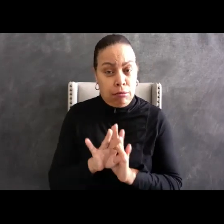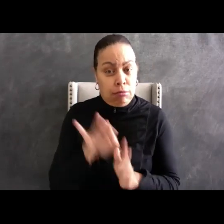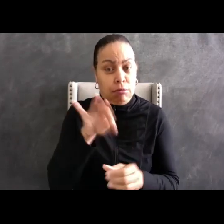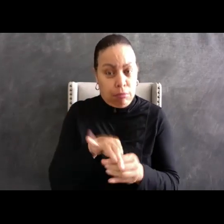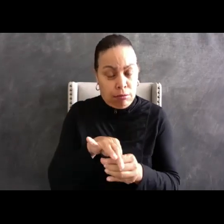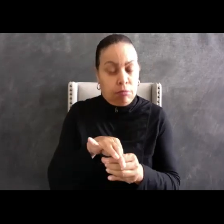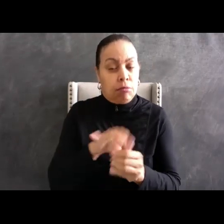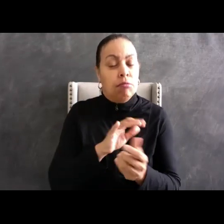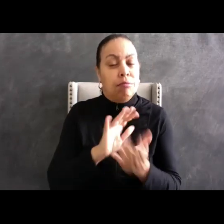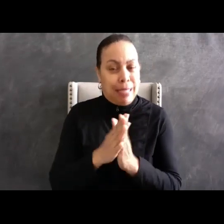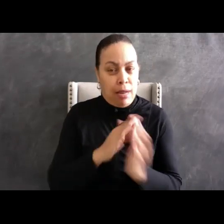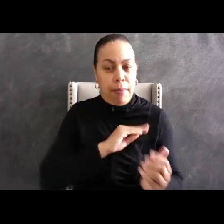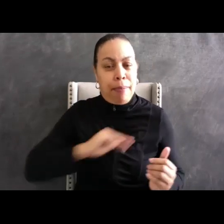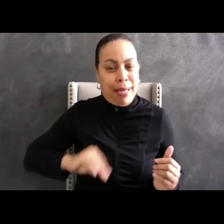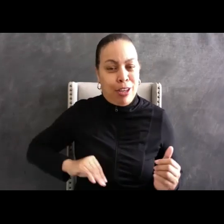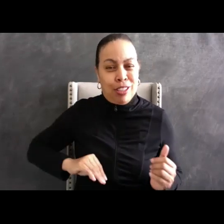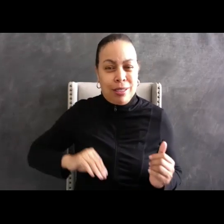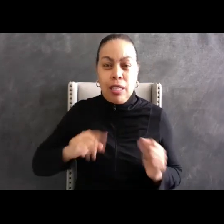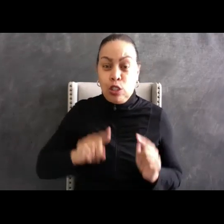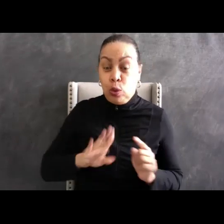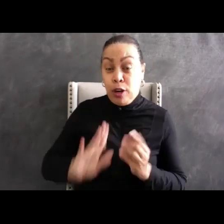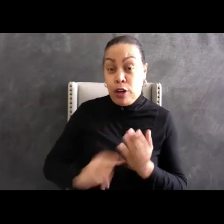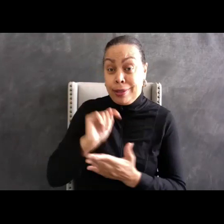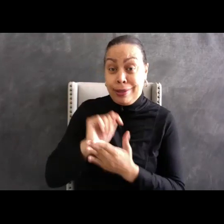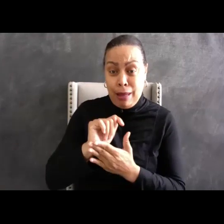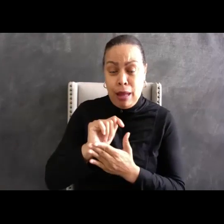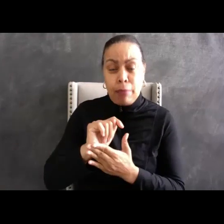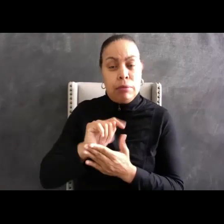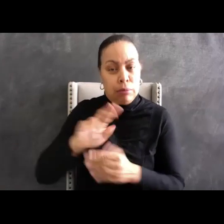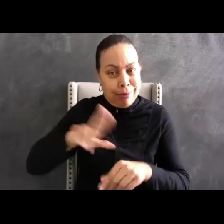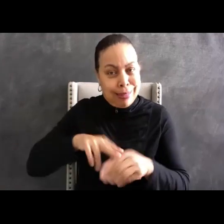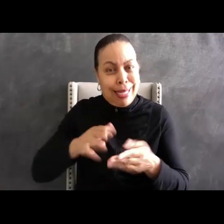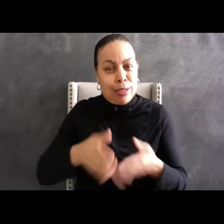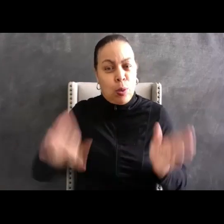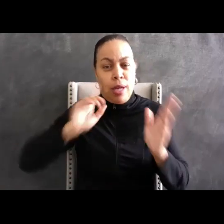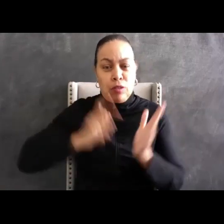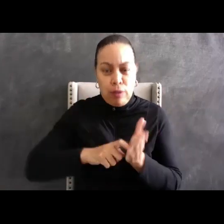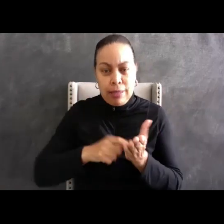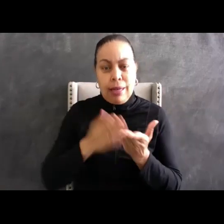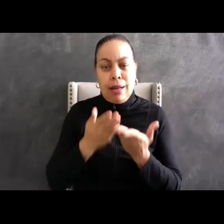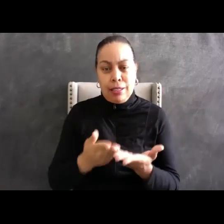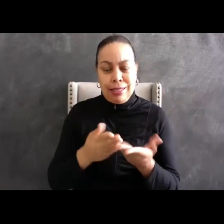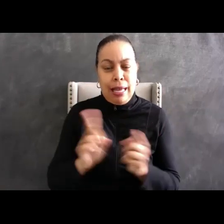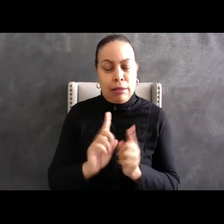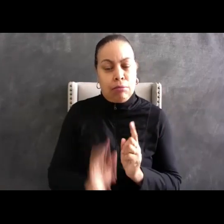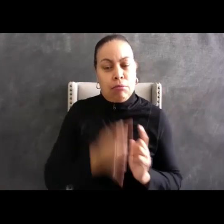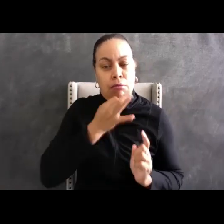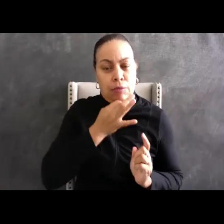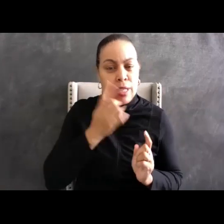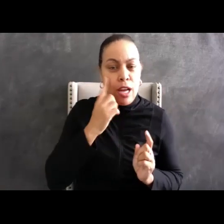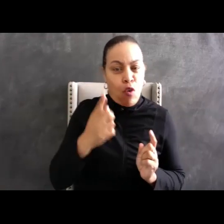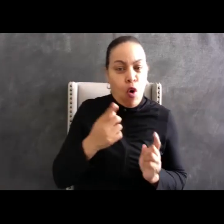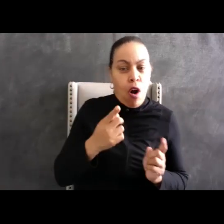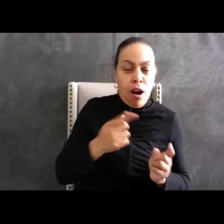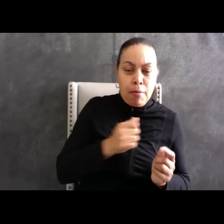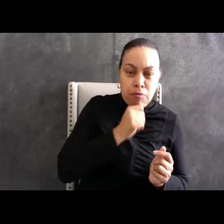During her time in office, she achieved national recognition as an expert on public public-private partnerships